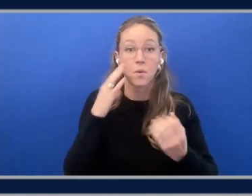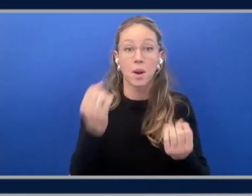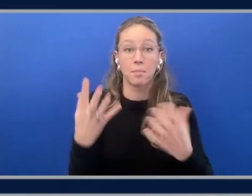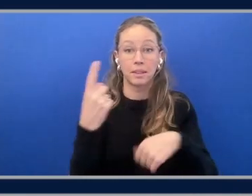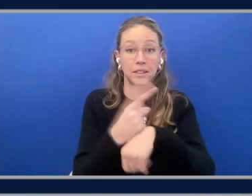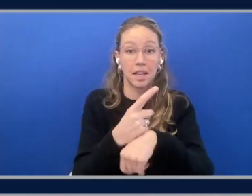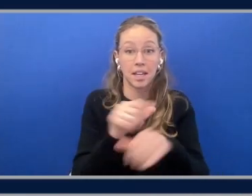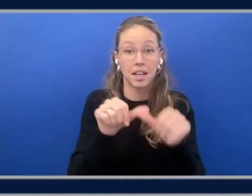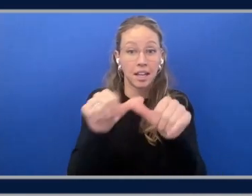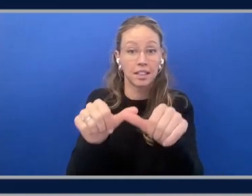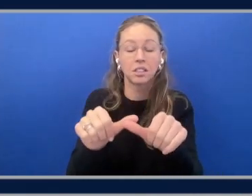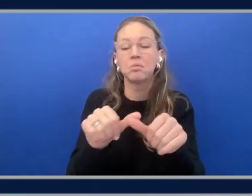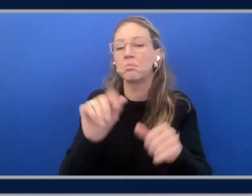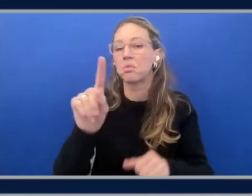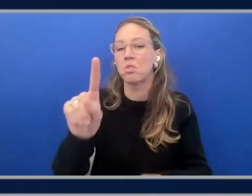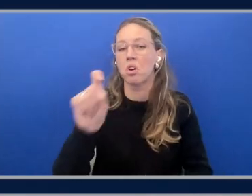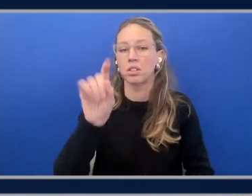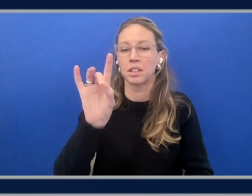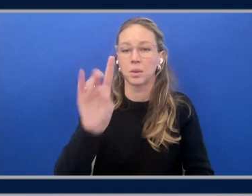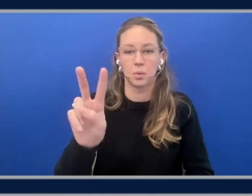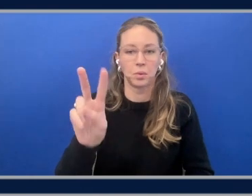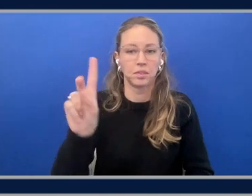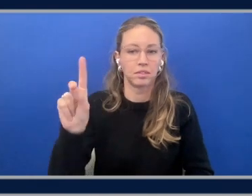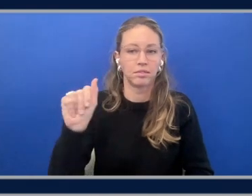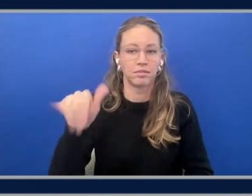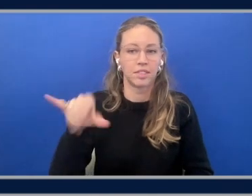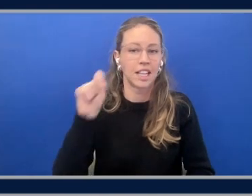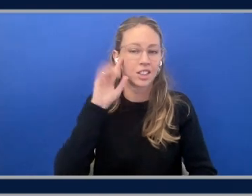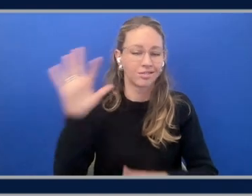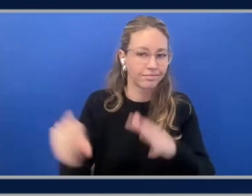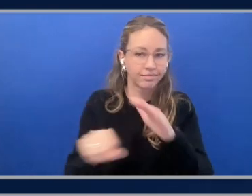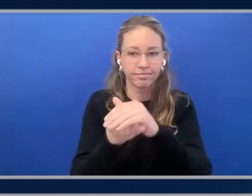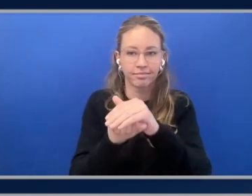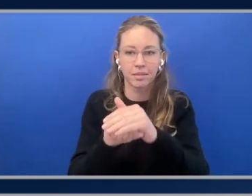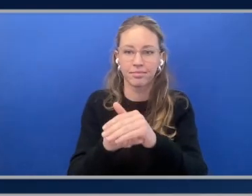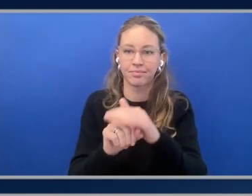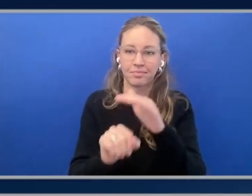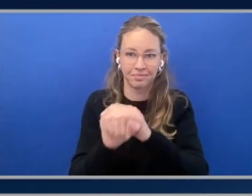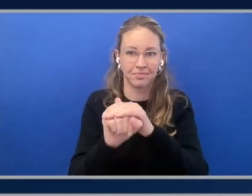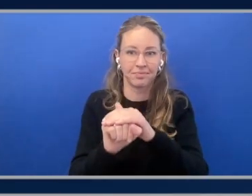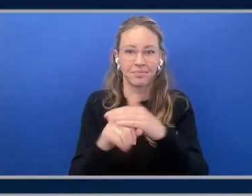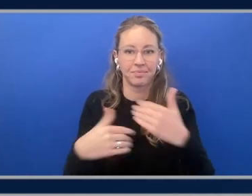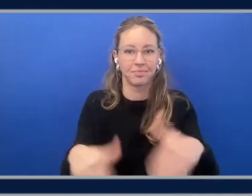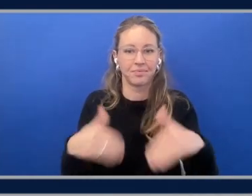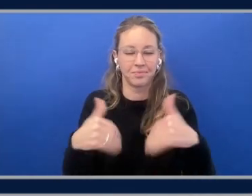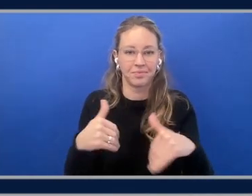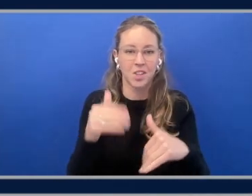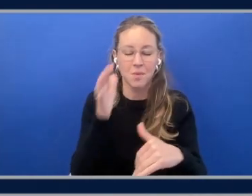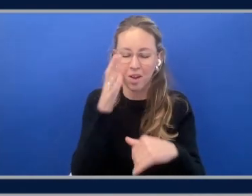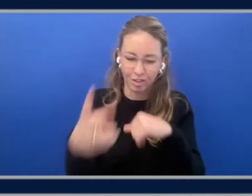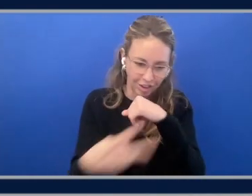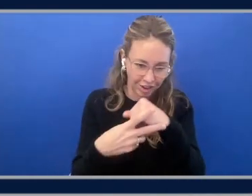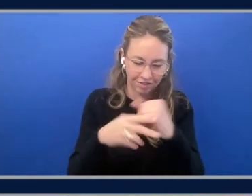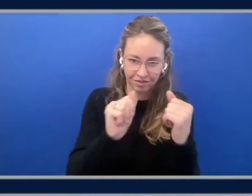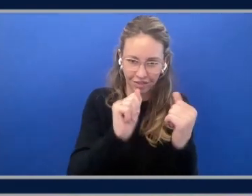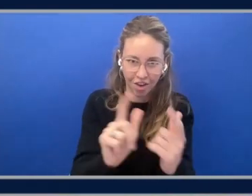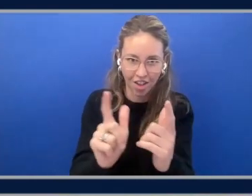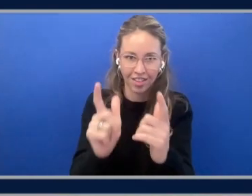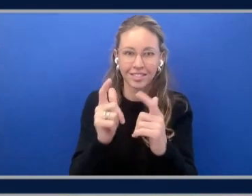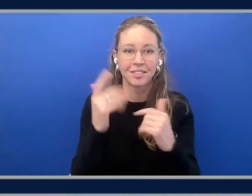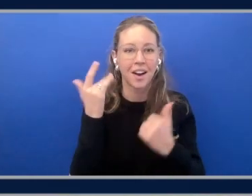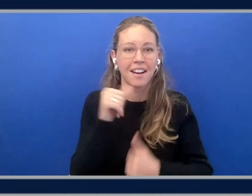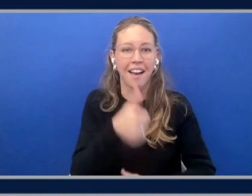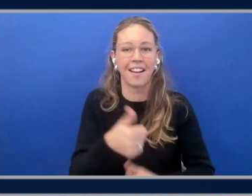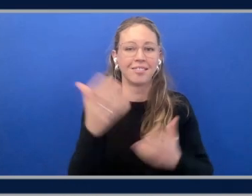why not 182 days just to push the limits, right? it all. I mean, why not, right?